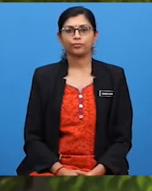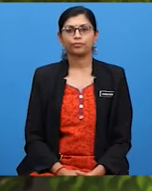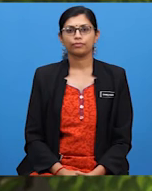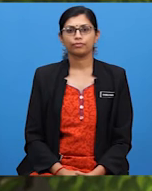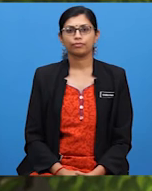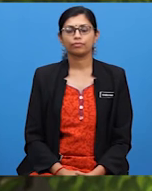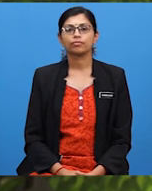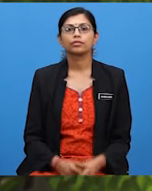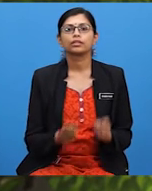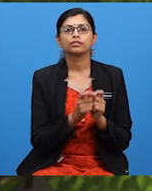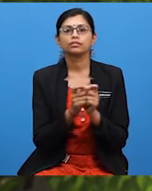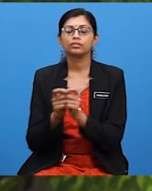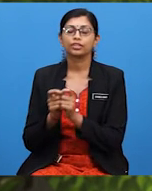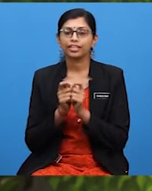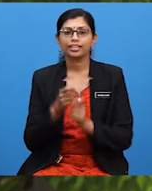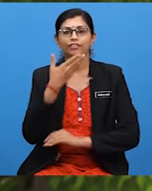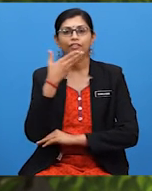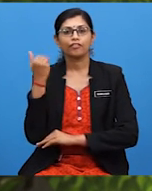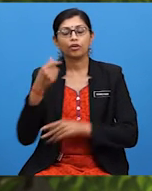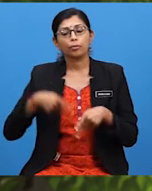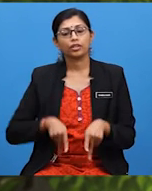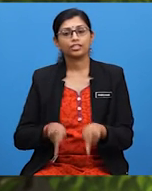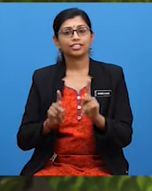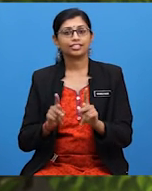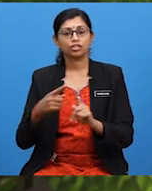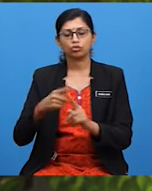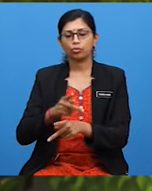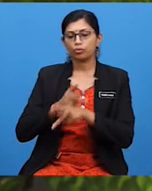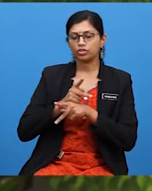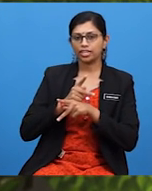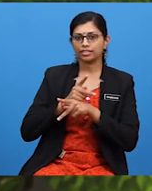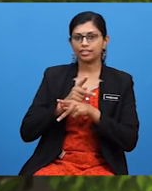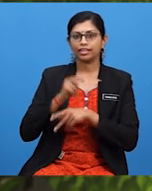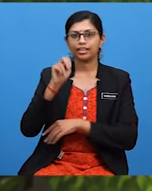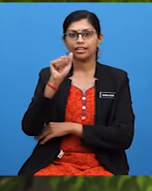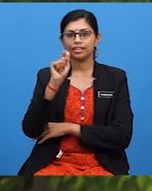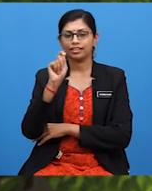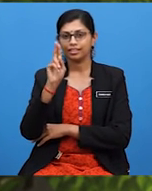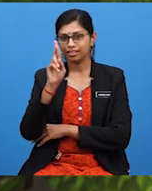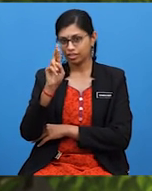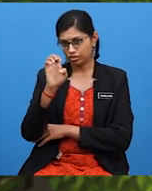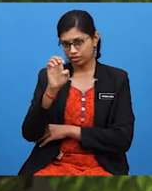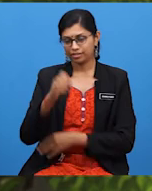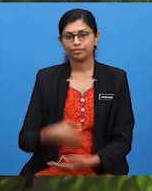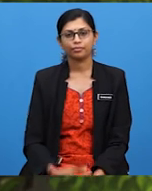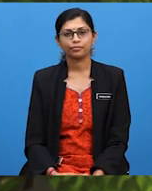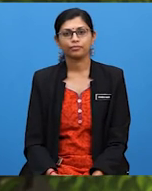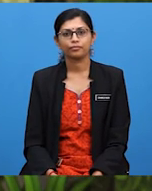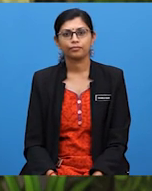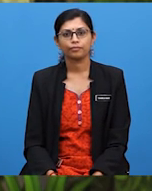And together, we have a better chance of protecting our nature and ecosystem.